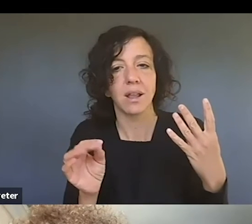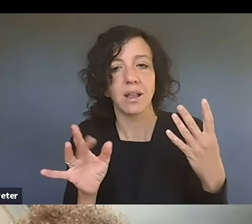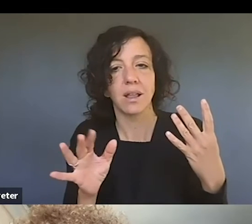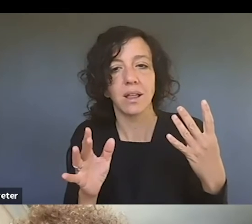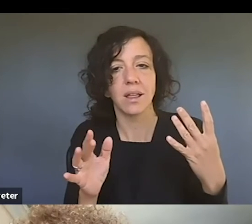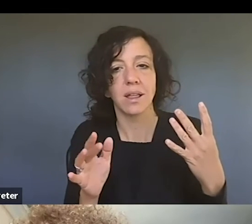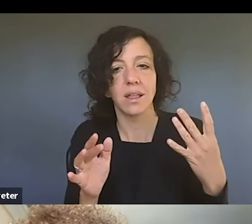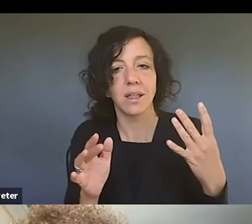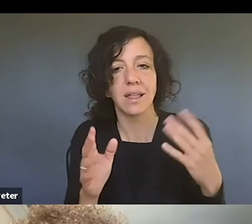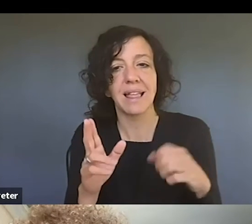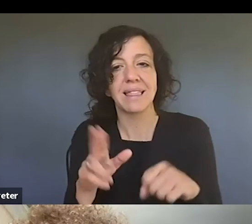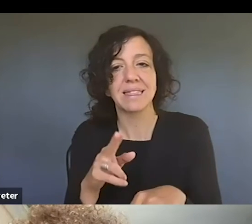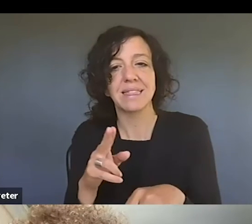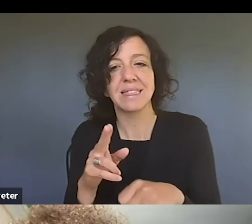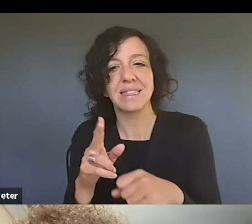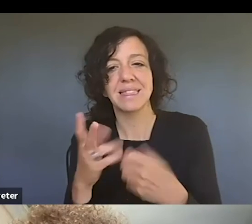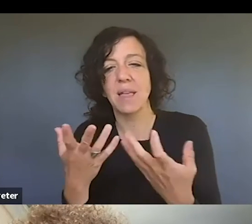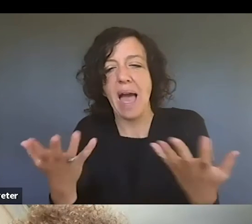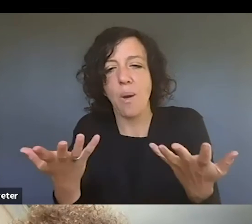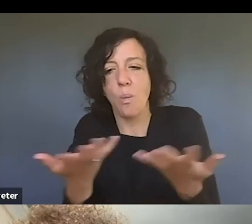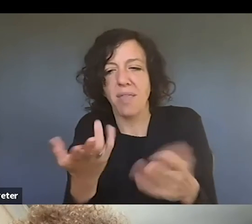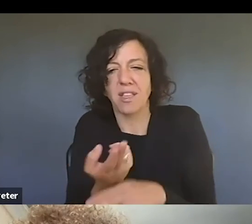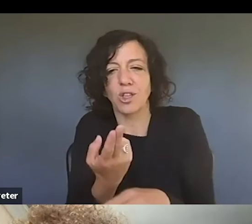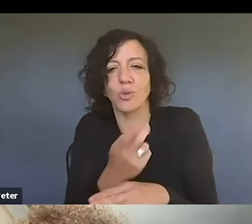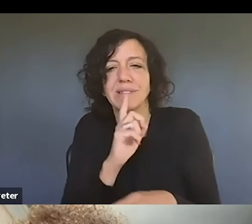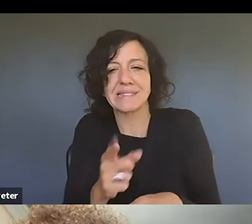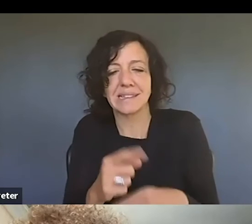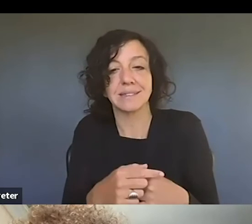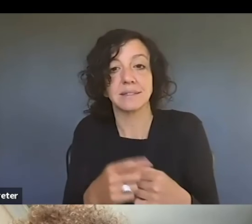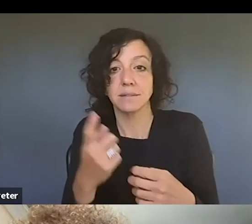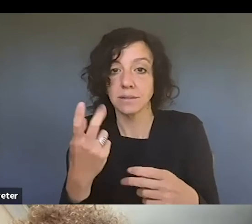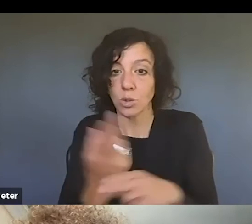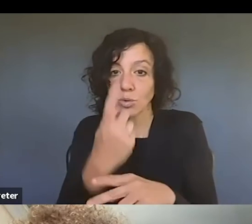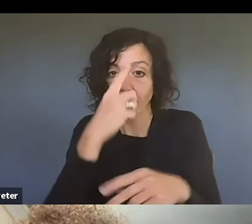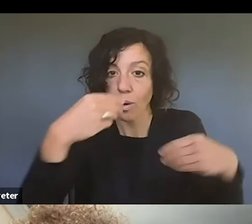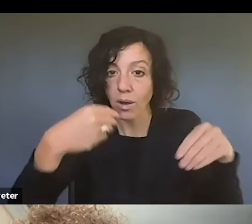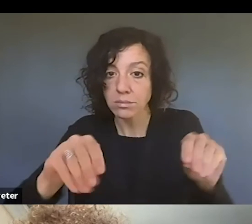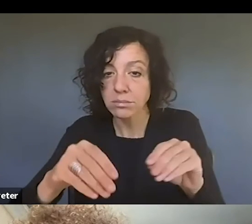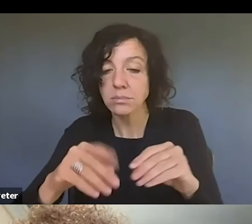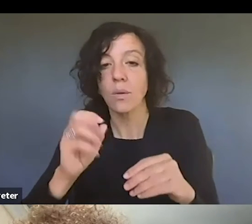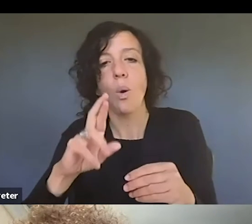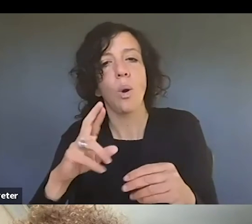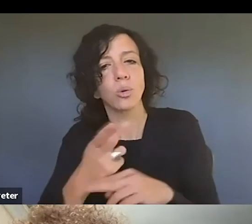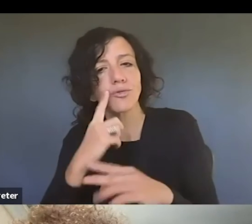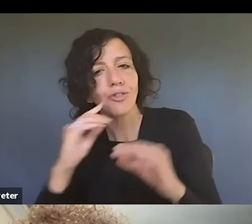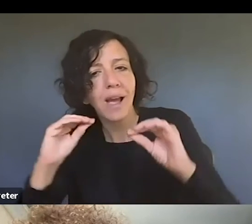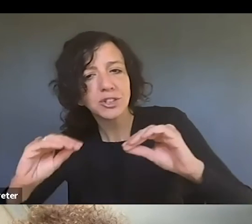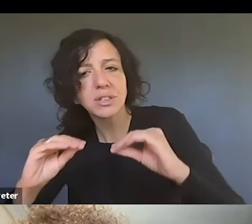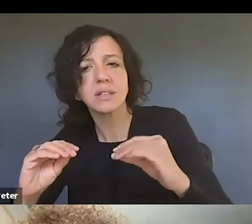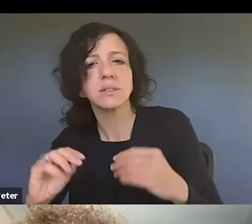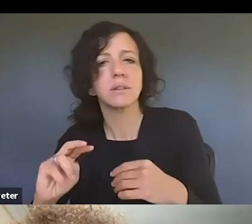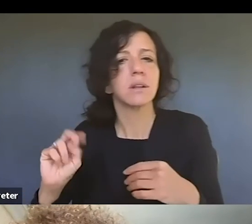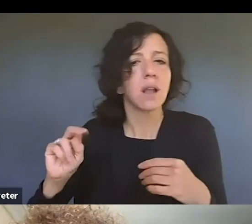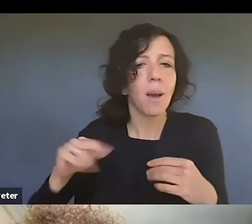nature of the use, whether it's a commercial use or, uh, you know, more of an educational or, or nonprofit